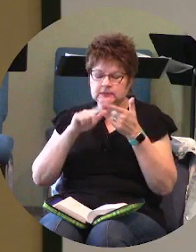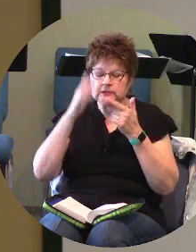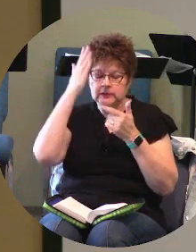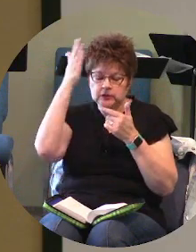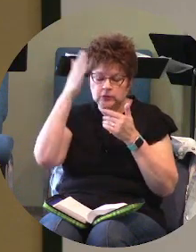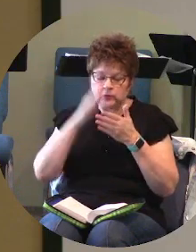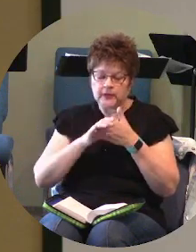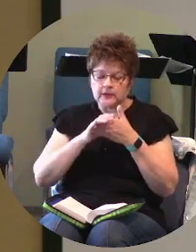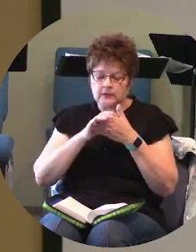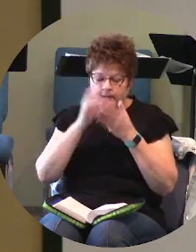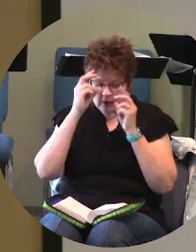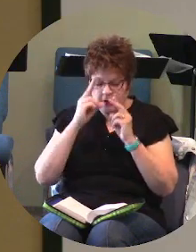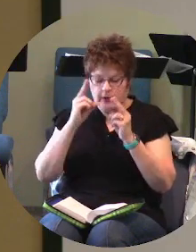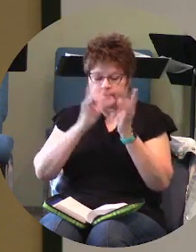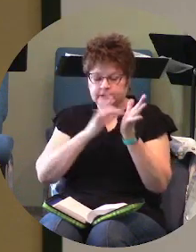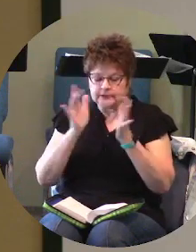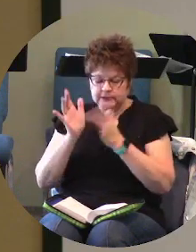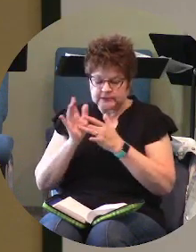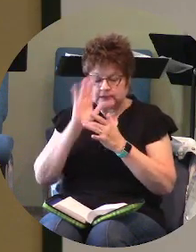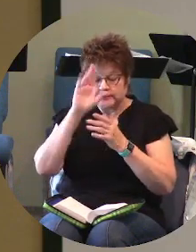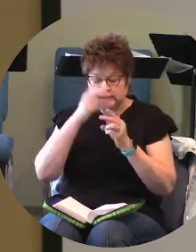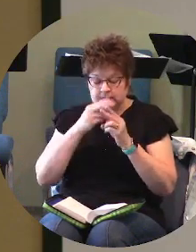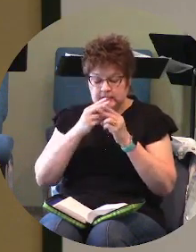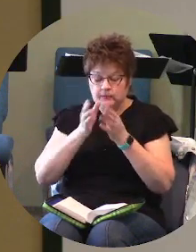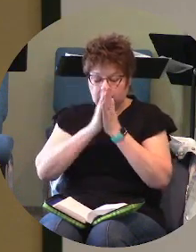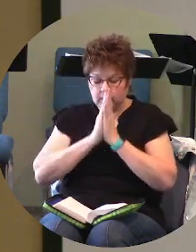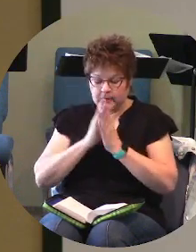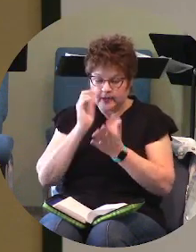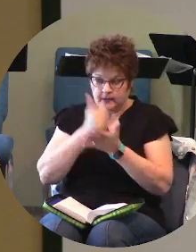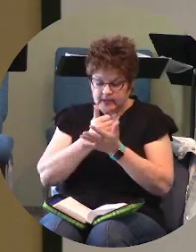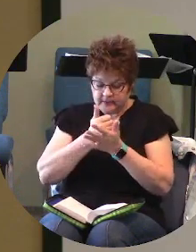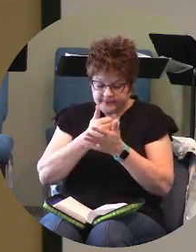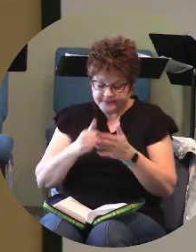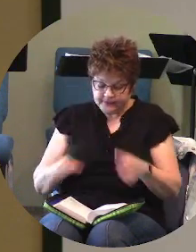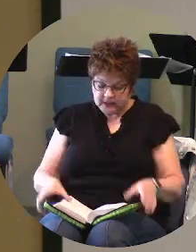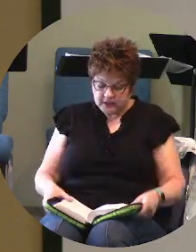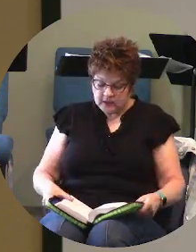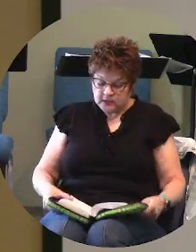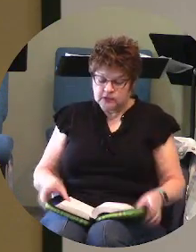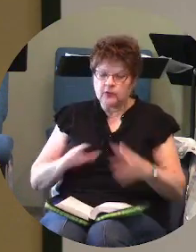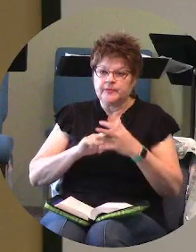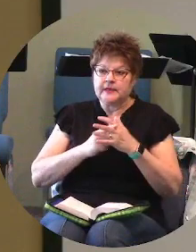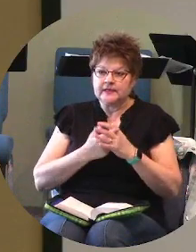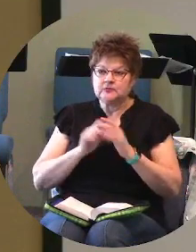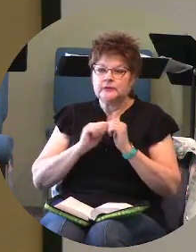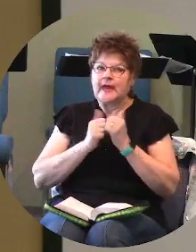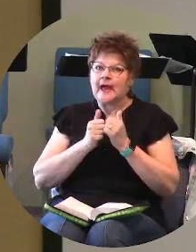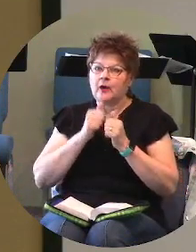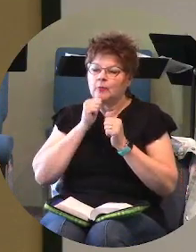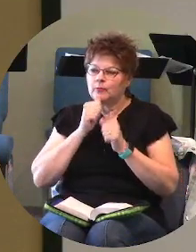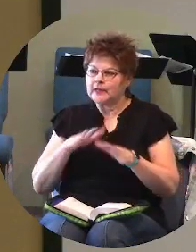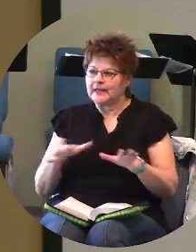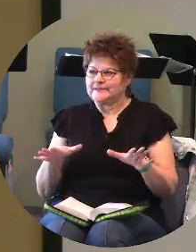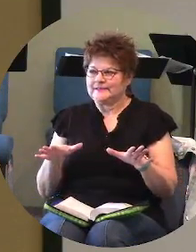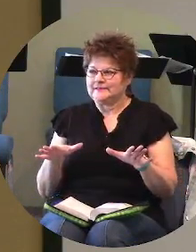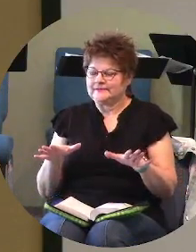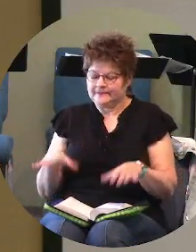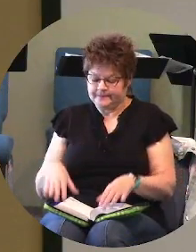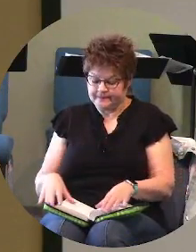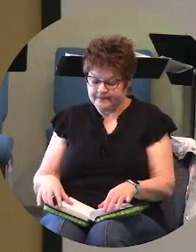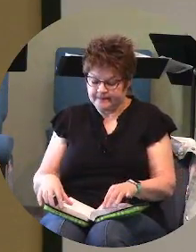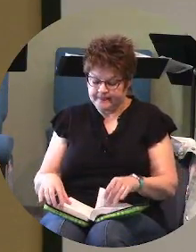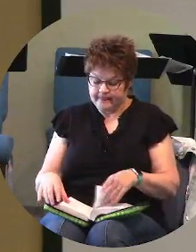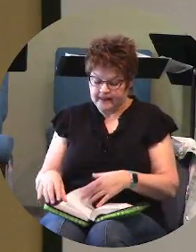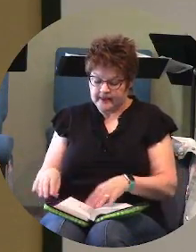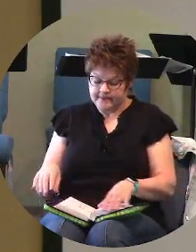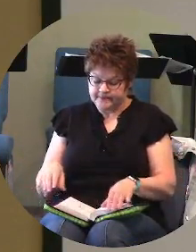may we honor jesus it's in his name i pray amen so it begins with how blessed and this is this